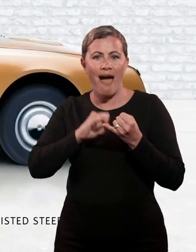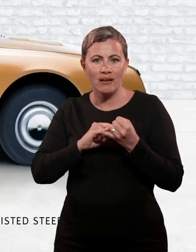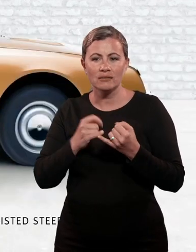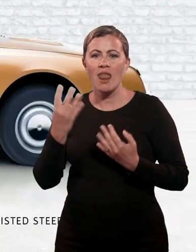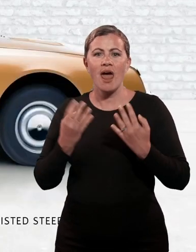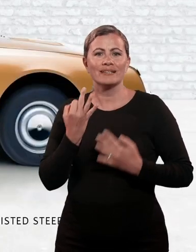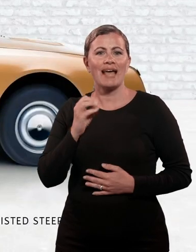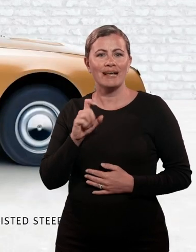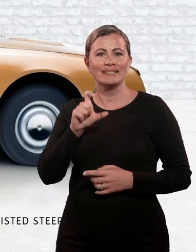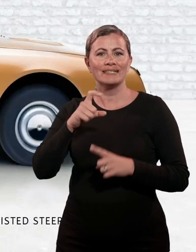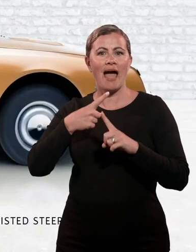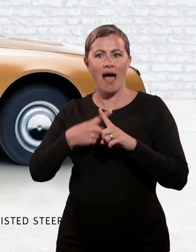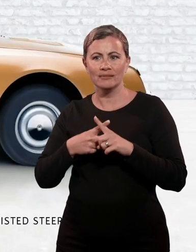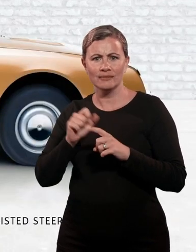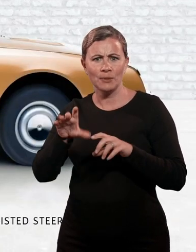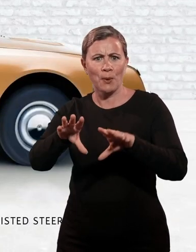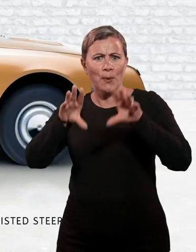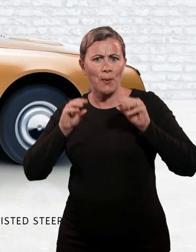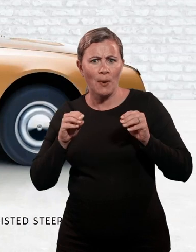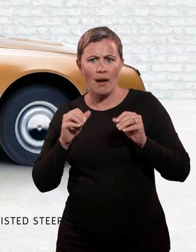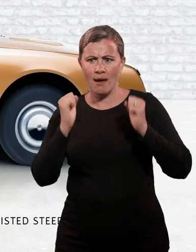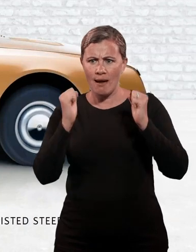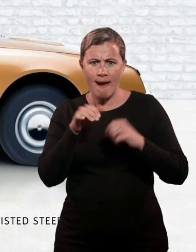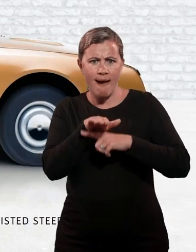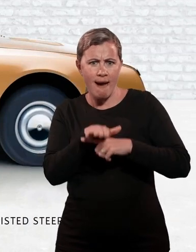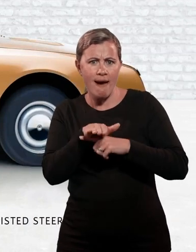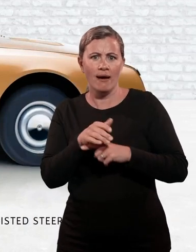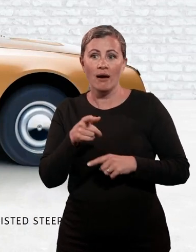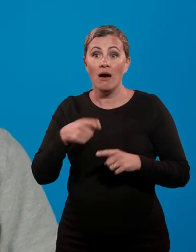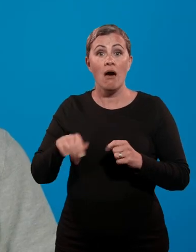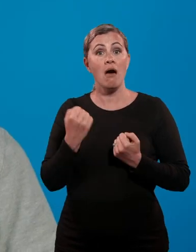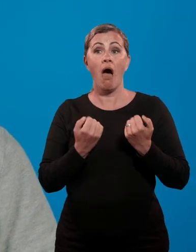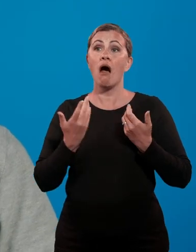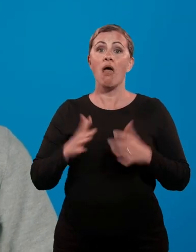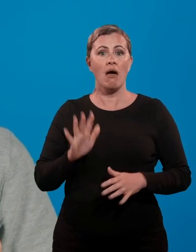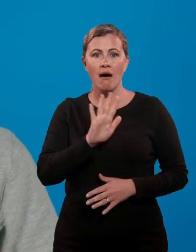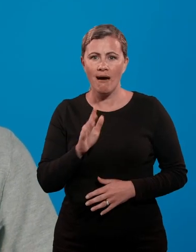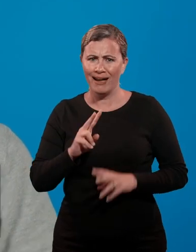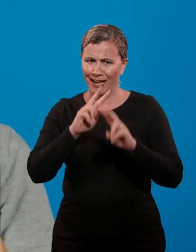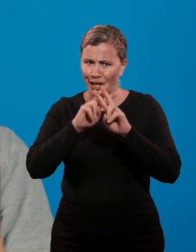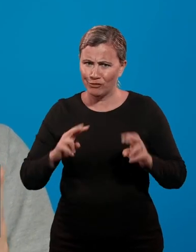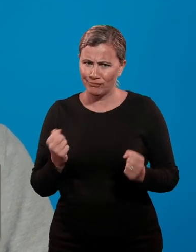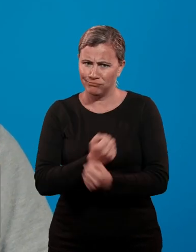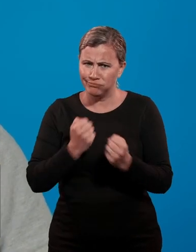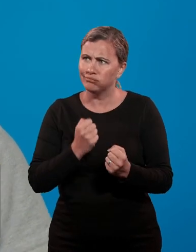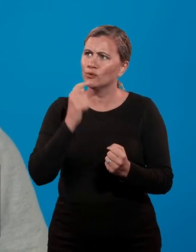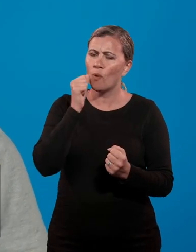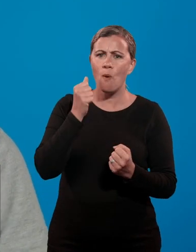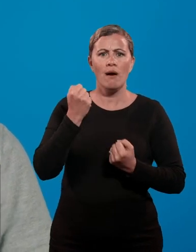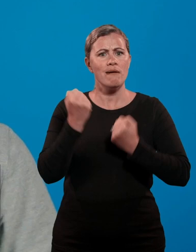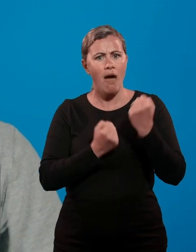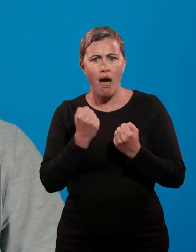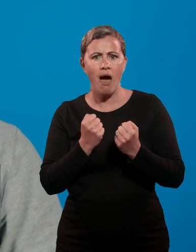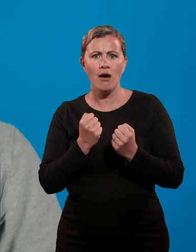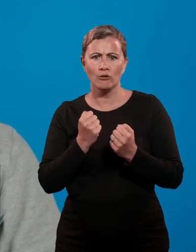CX from the 1980s added style and incredible suspension systems to the mix. These weren't just workhorses, they epitomised Citroen's